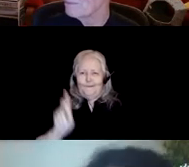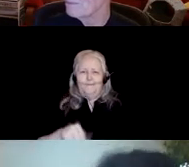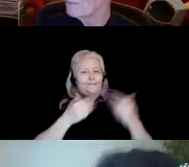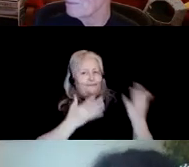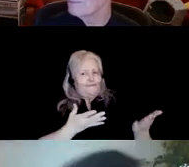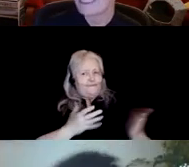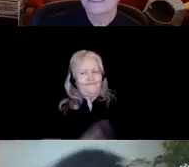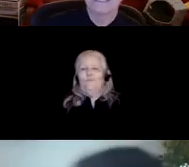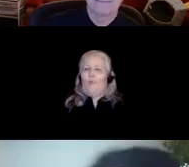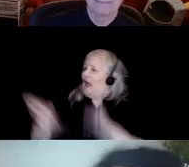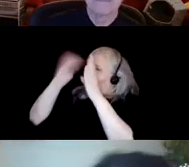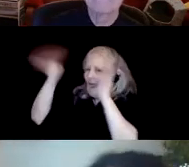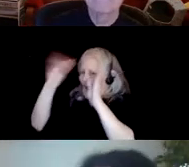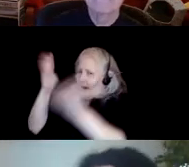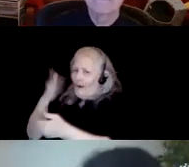Hello. Thank you.